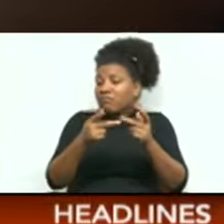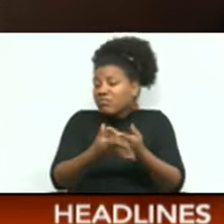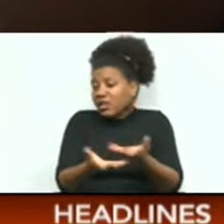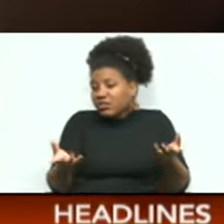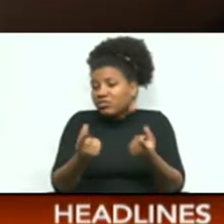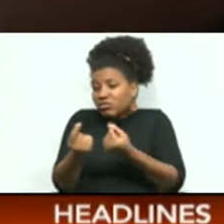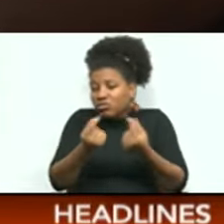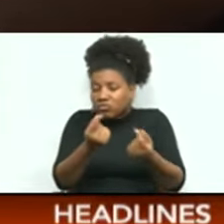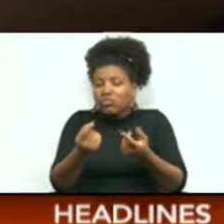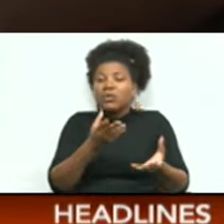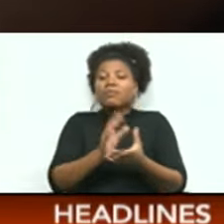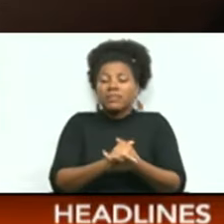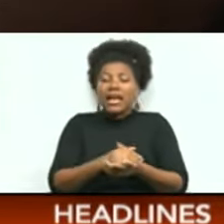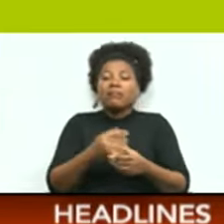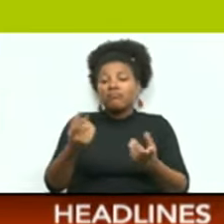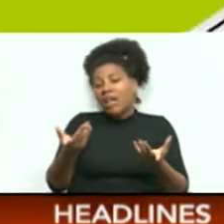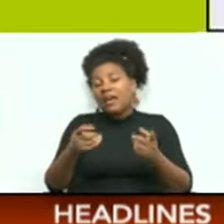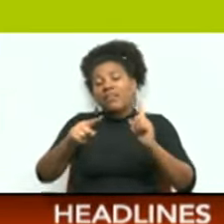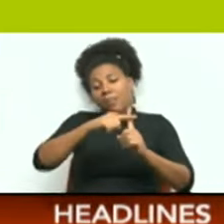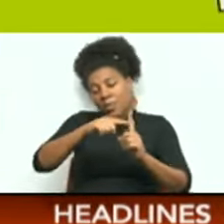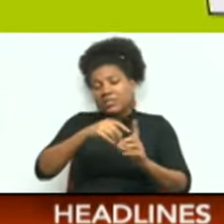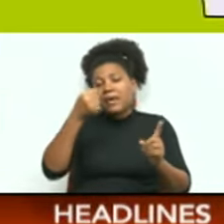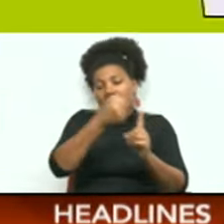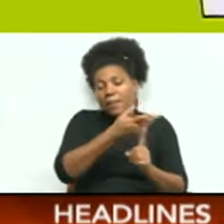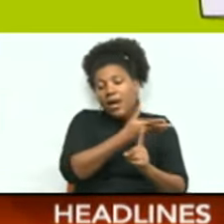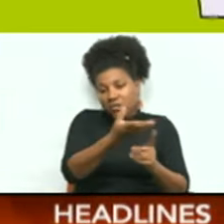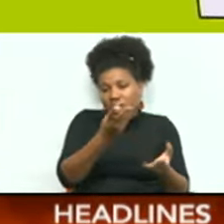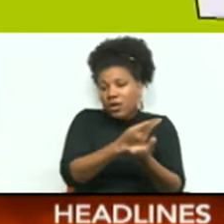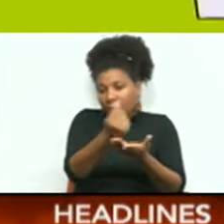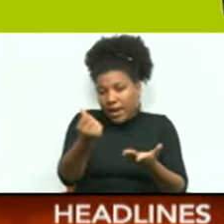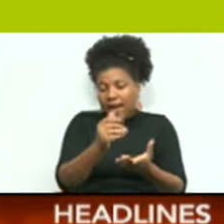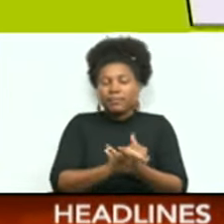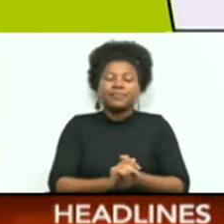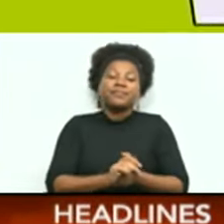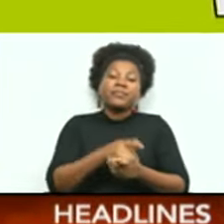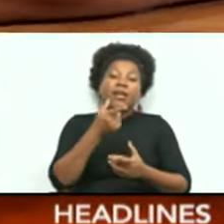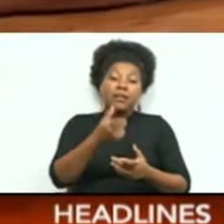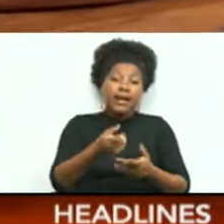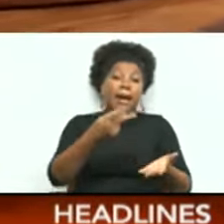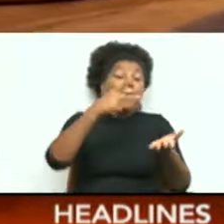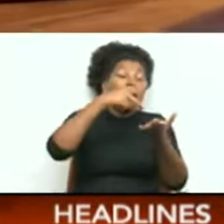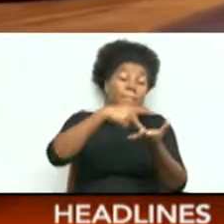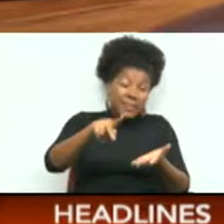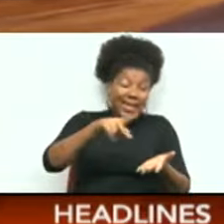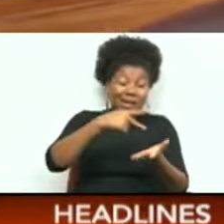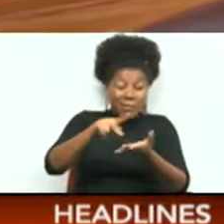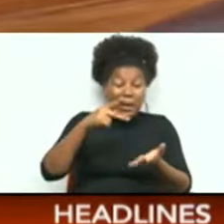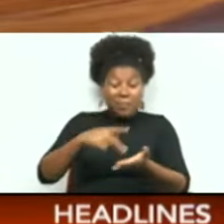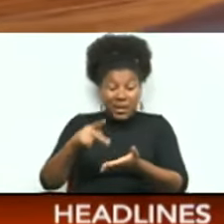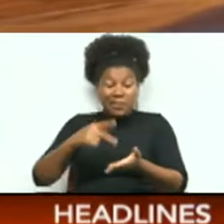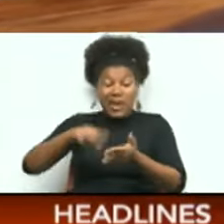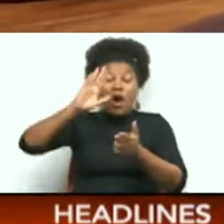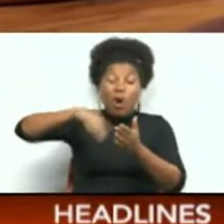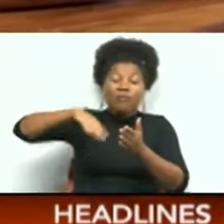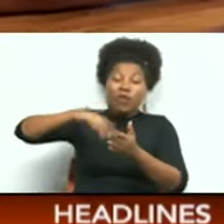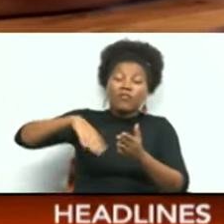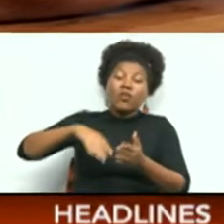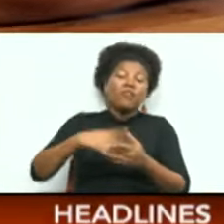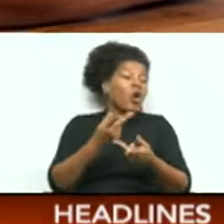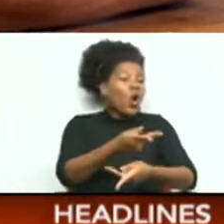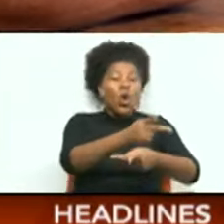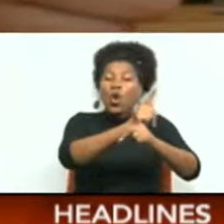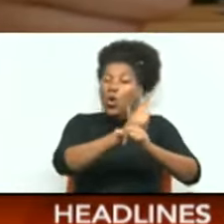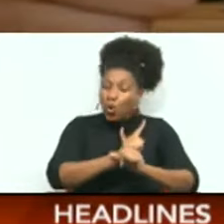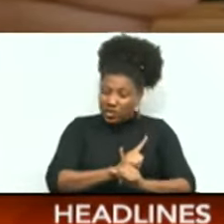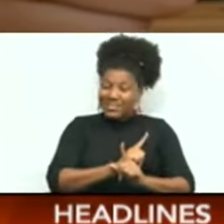adverse impact on your purchasing power. 4. Pay down high interest debt. 5. Aggressively paying off high interest debt, including